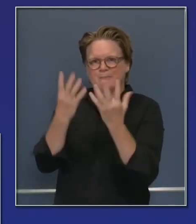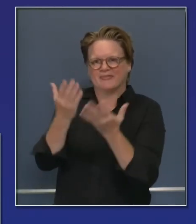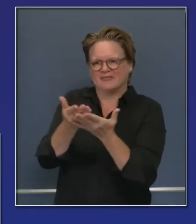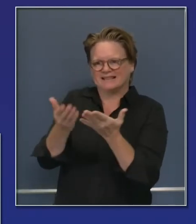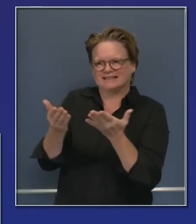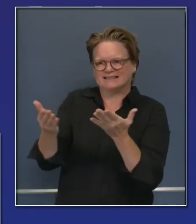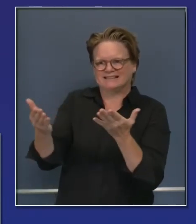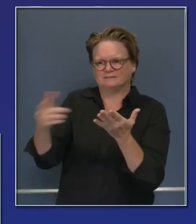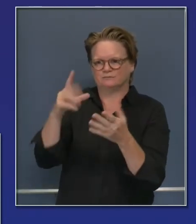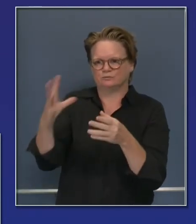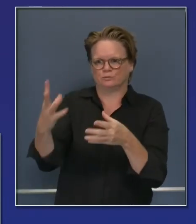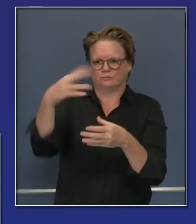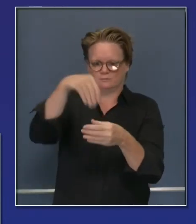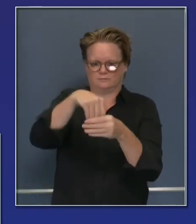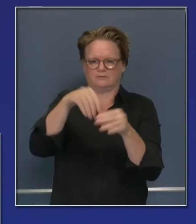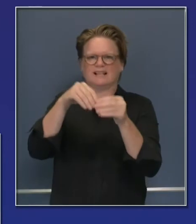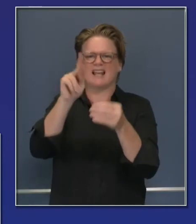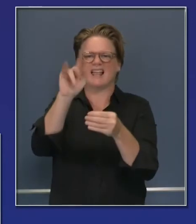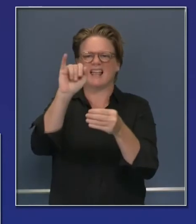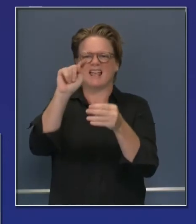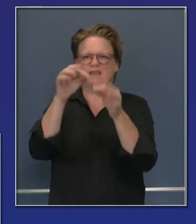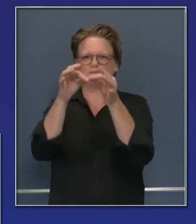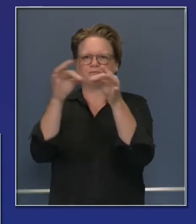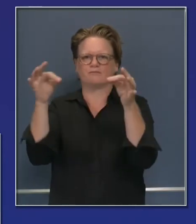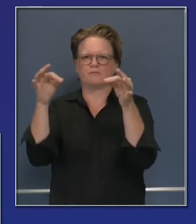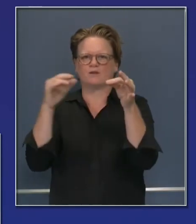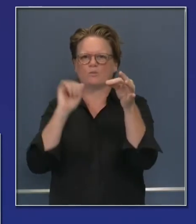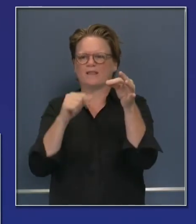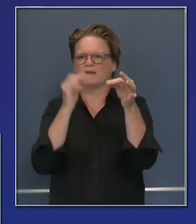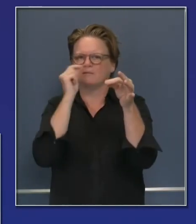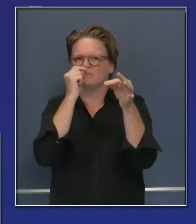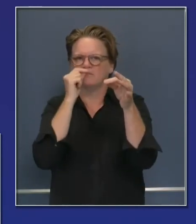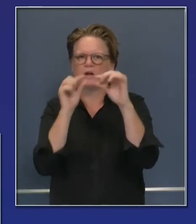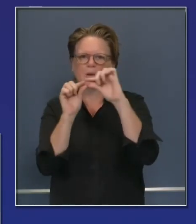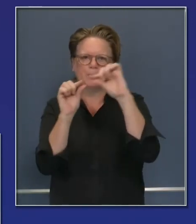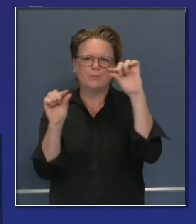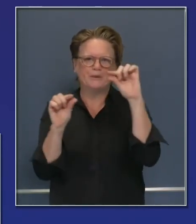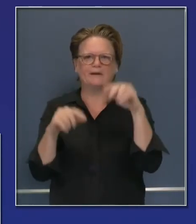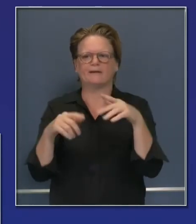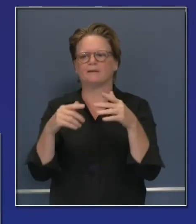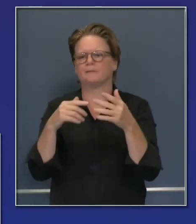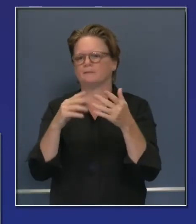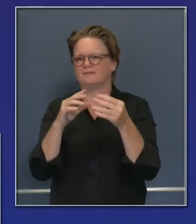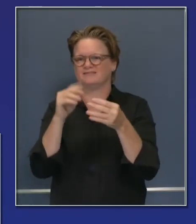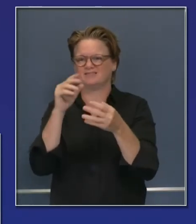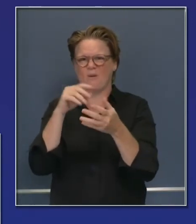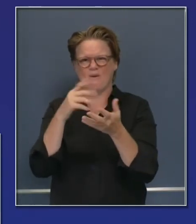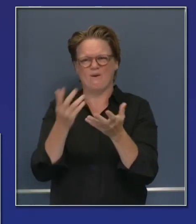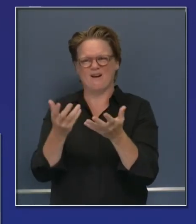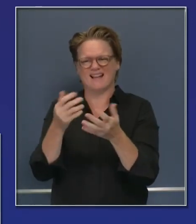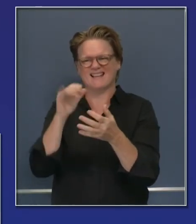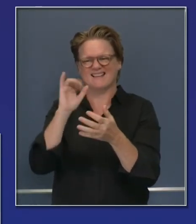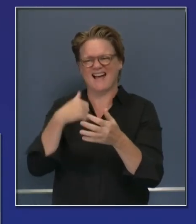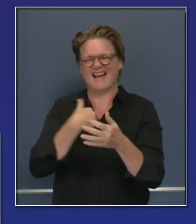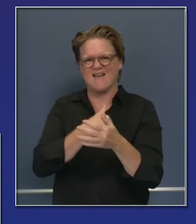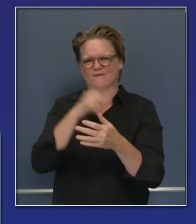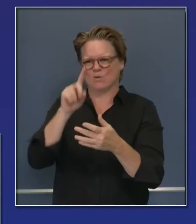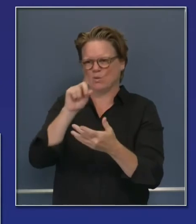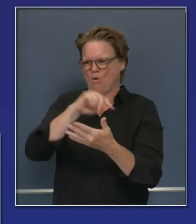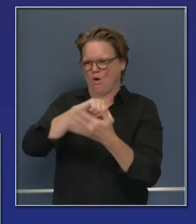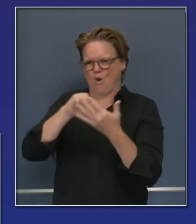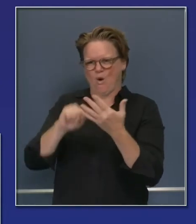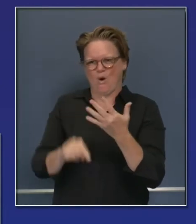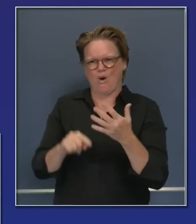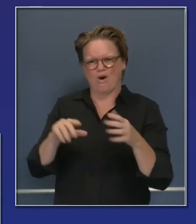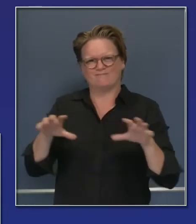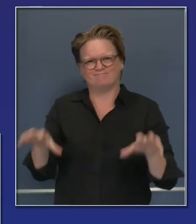one of the important factors that we continue to work on and get out there. The Governor mentioned the number of swabs and transport media that